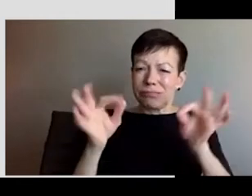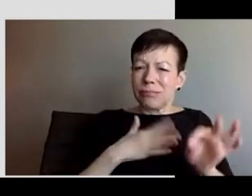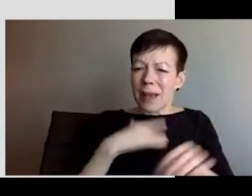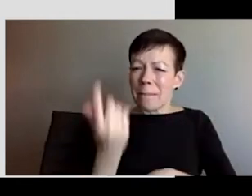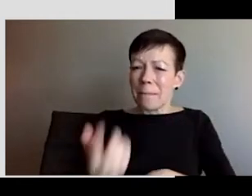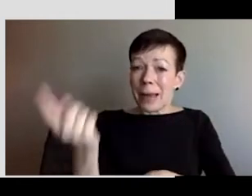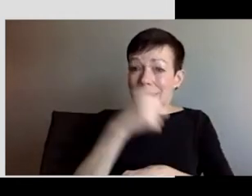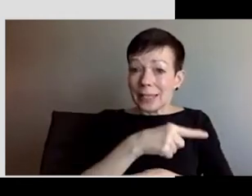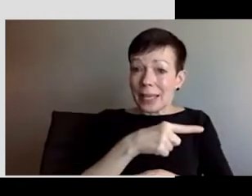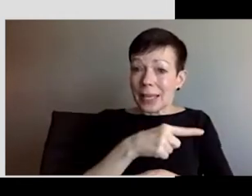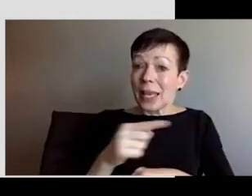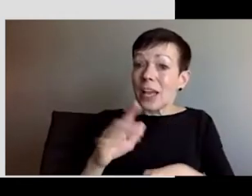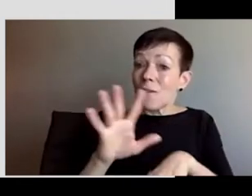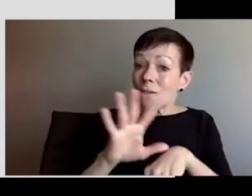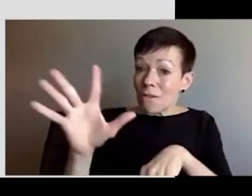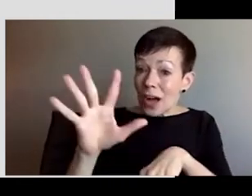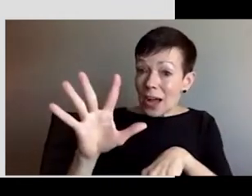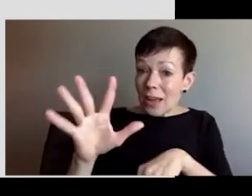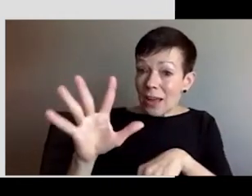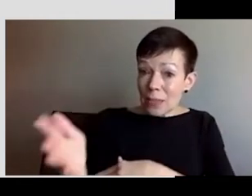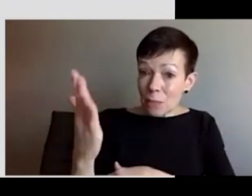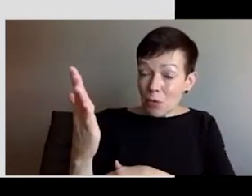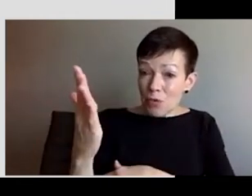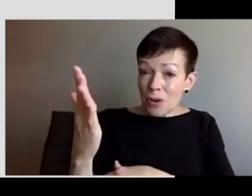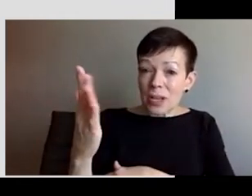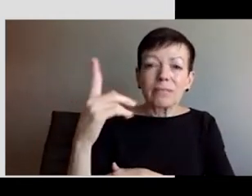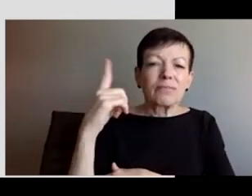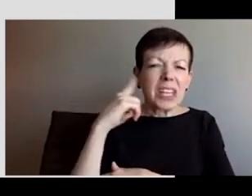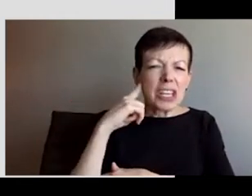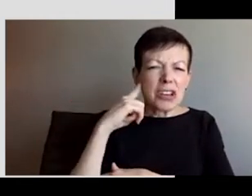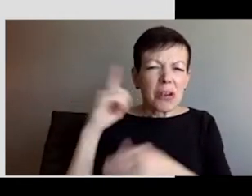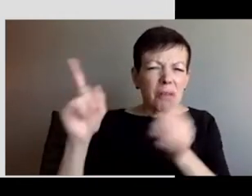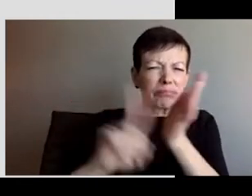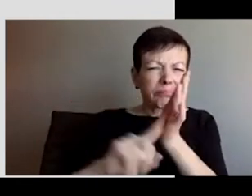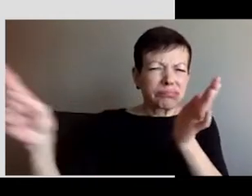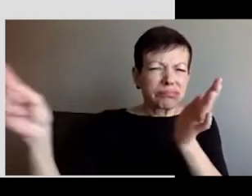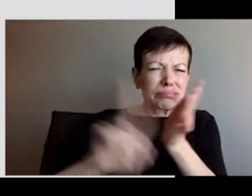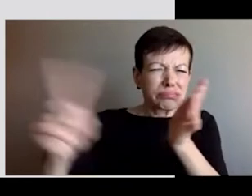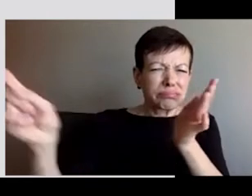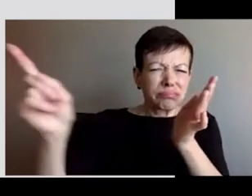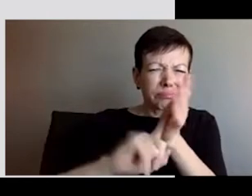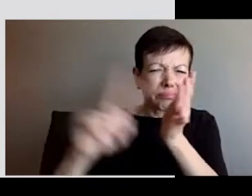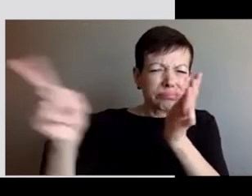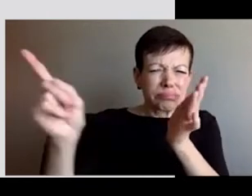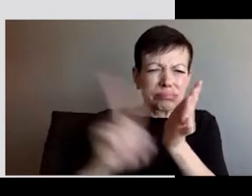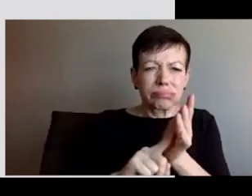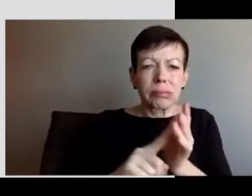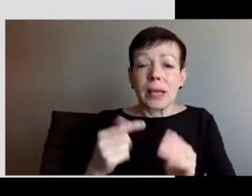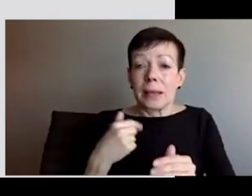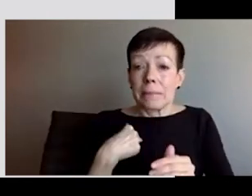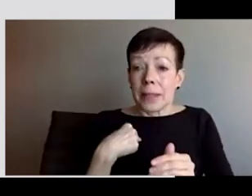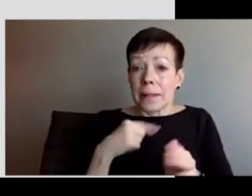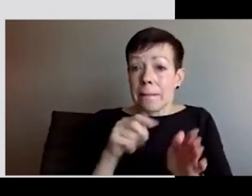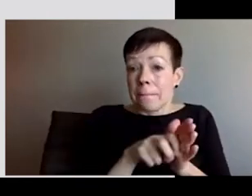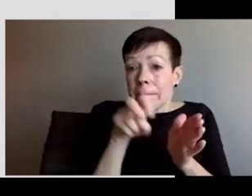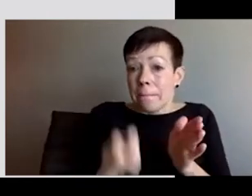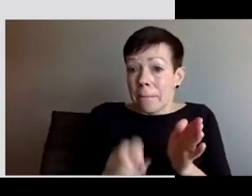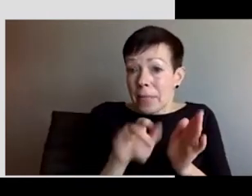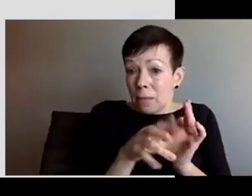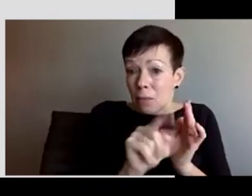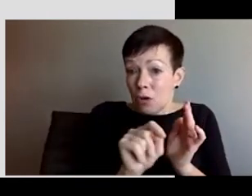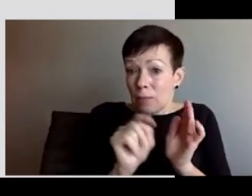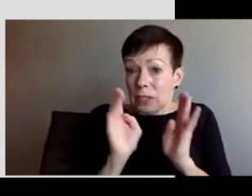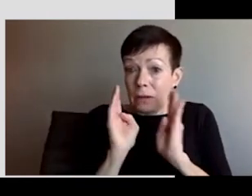different cities who I hardly get to see because we are all involved in various kind of efforts to